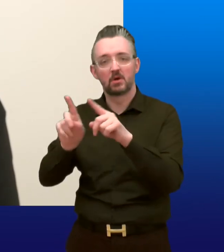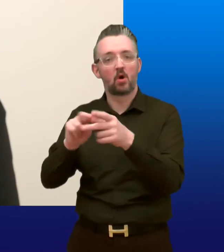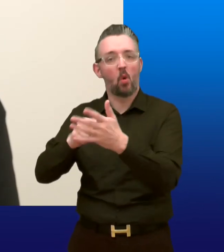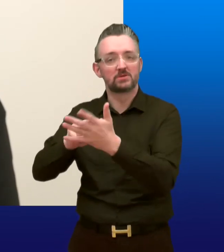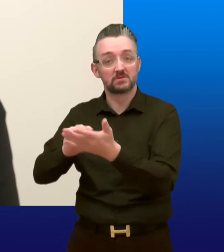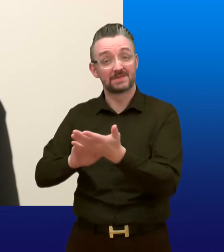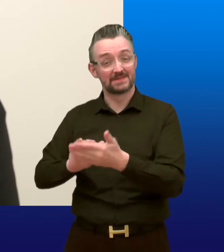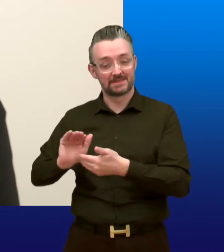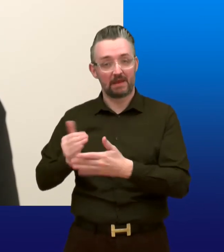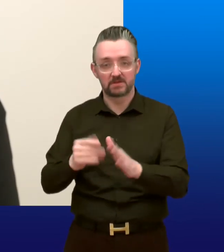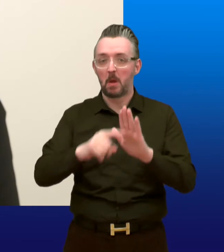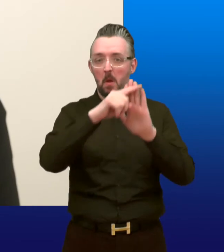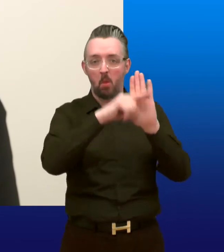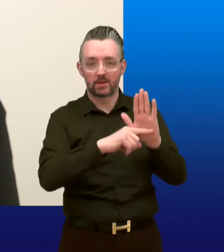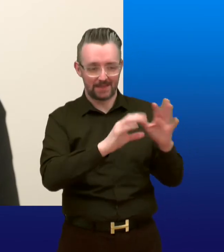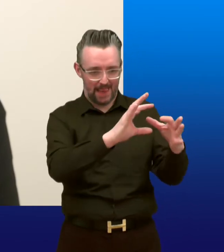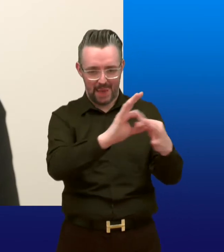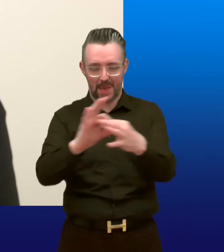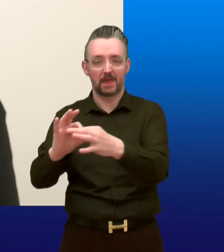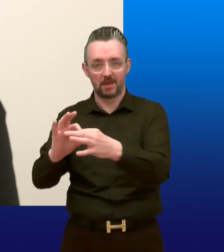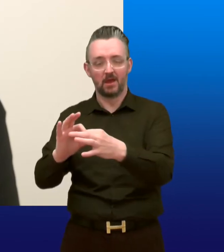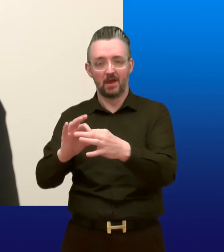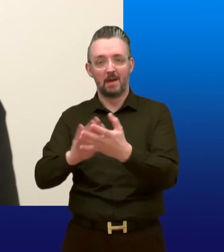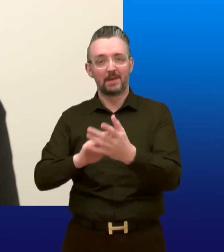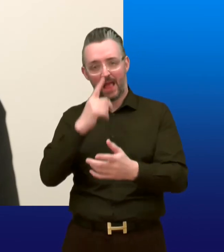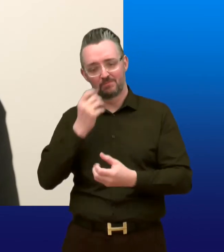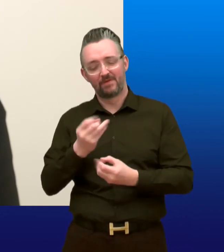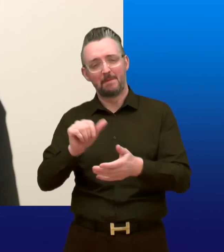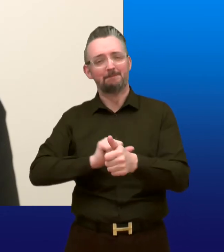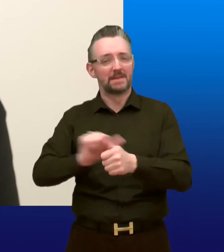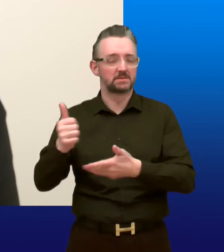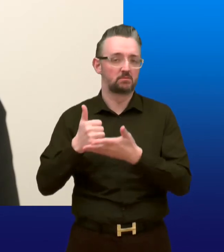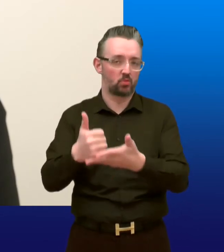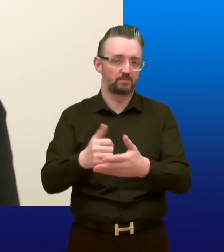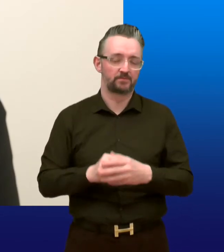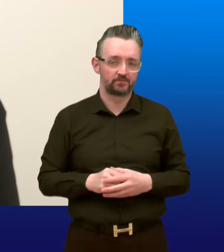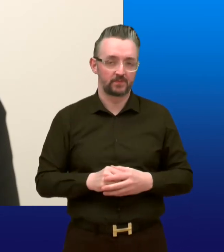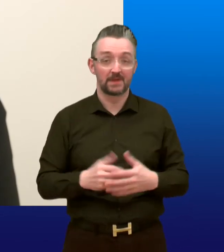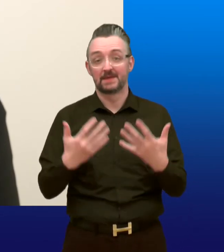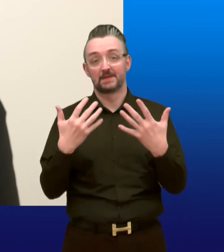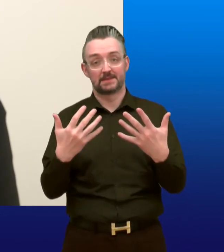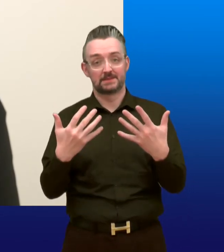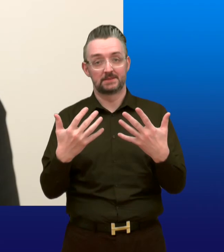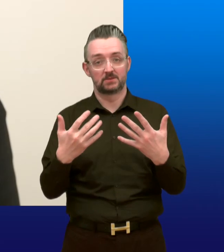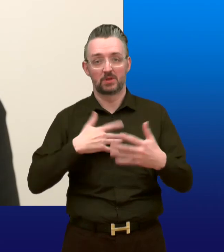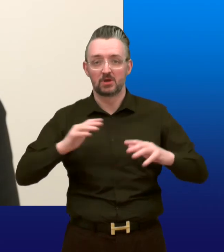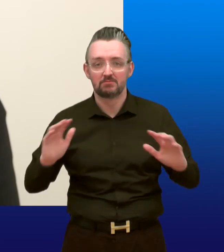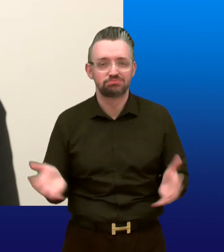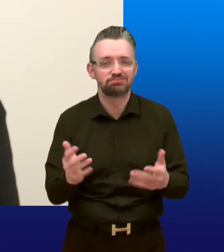to ensure services and policy are joined up to provide the best possible help and support. 10.